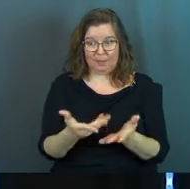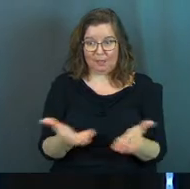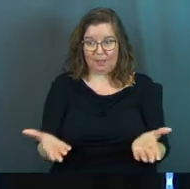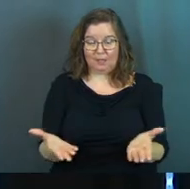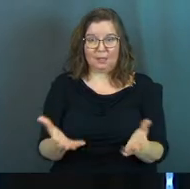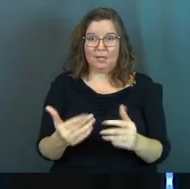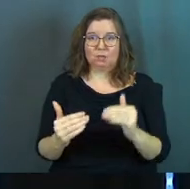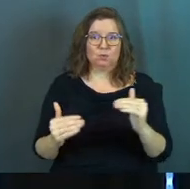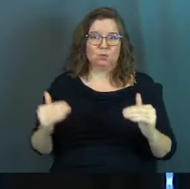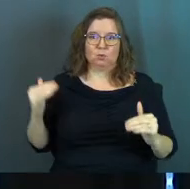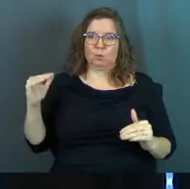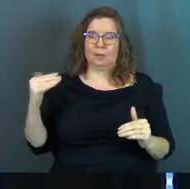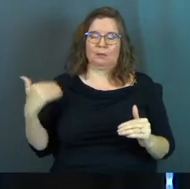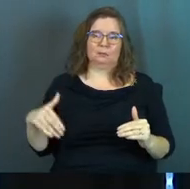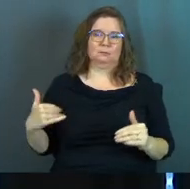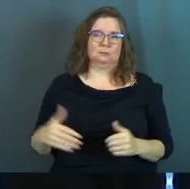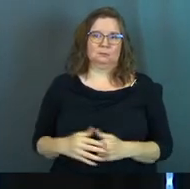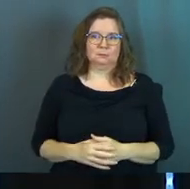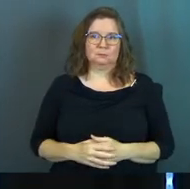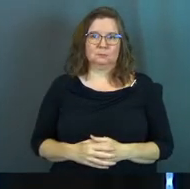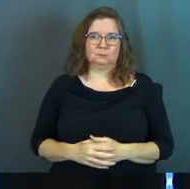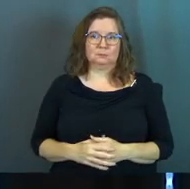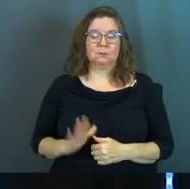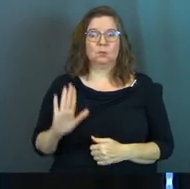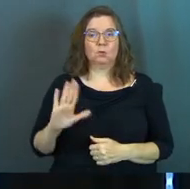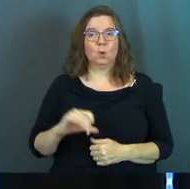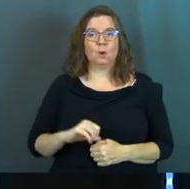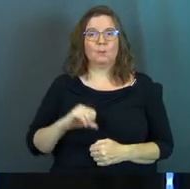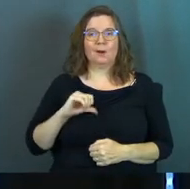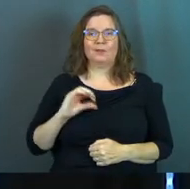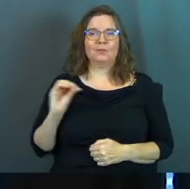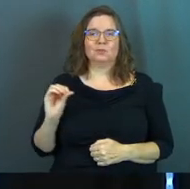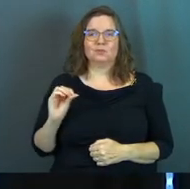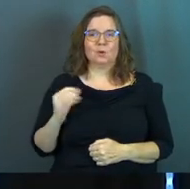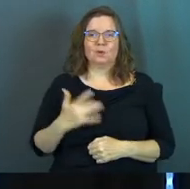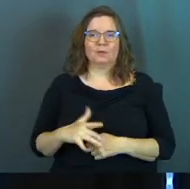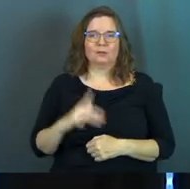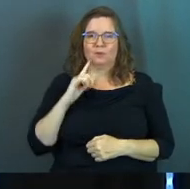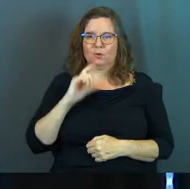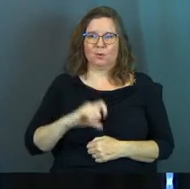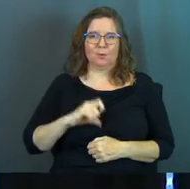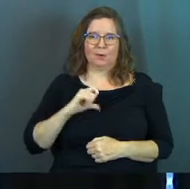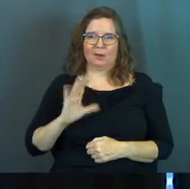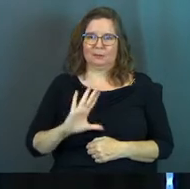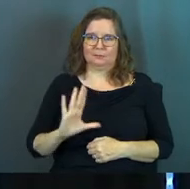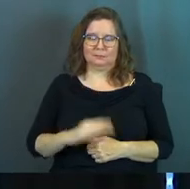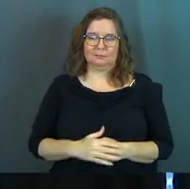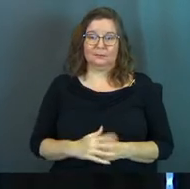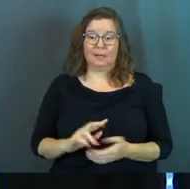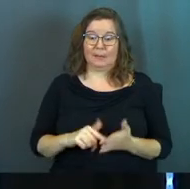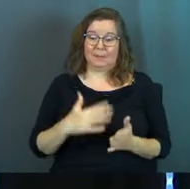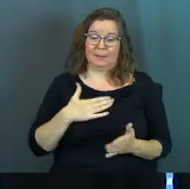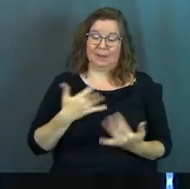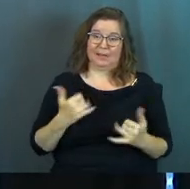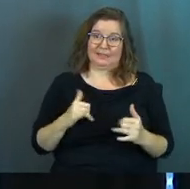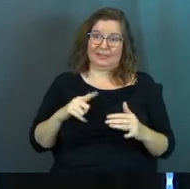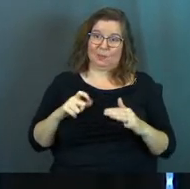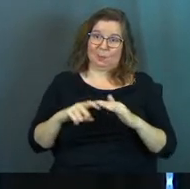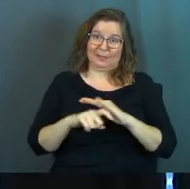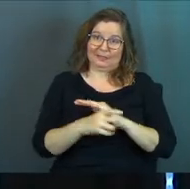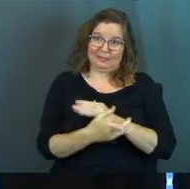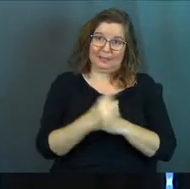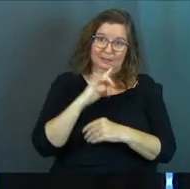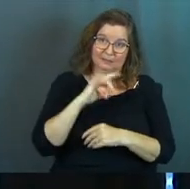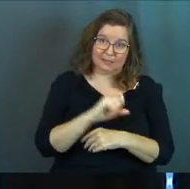it's just too great. Your pride, there's no room for your pride. I mean, mine still wiggles in there,